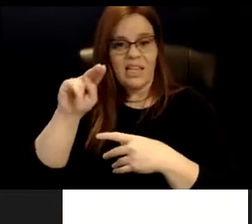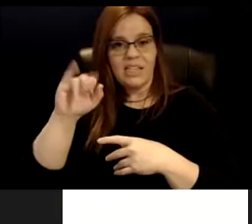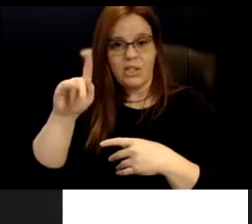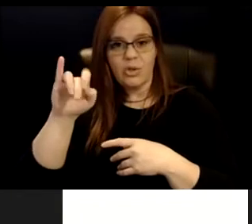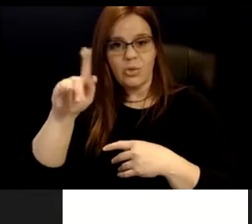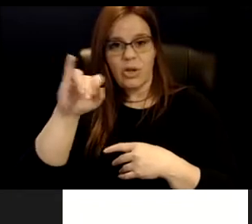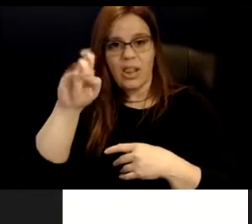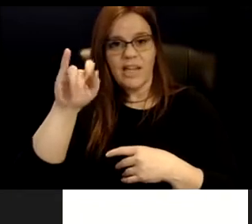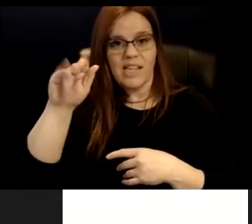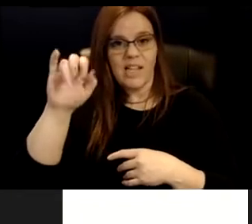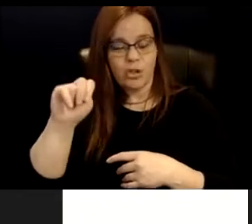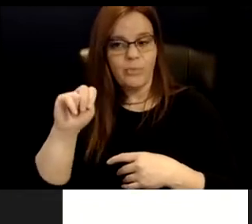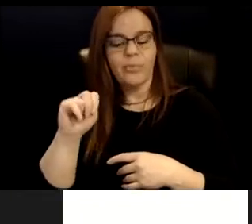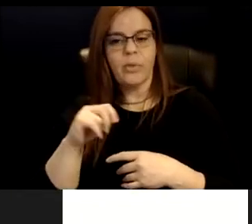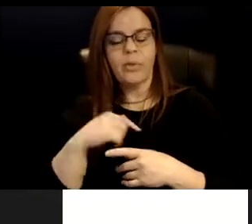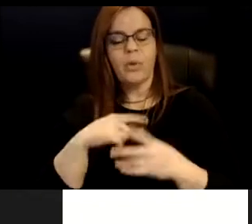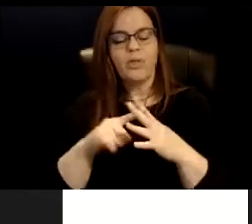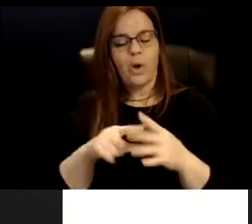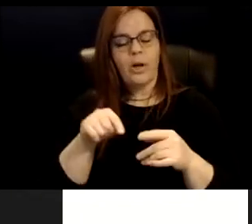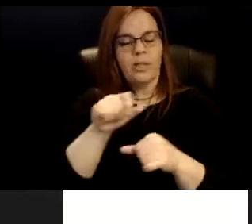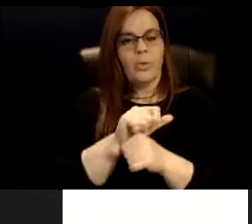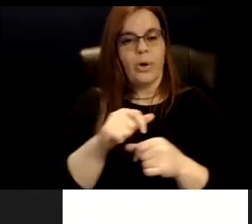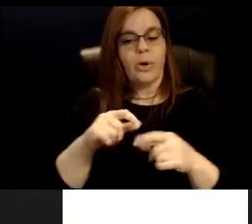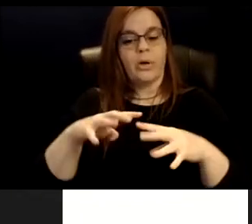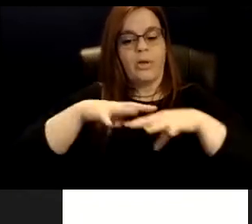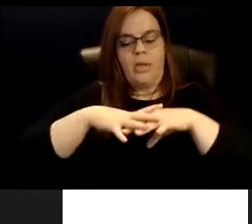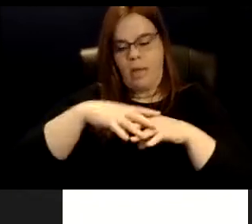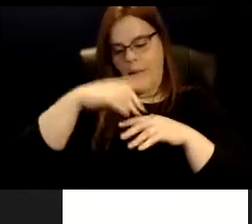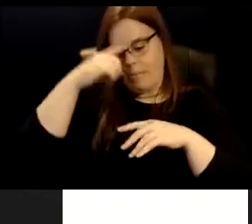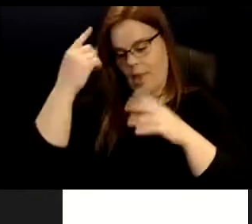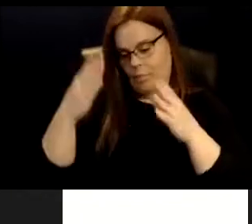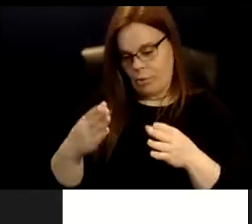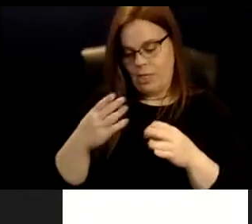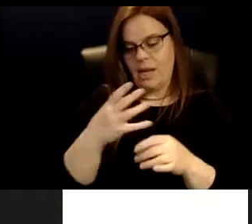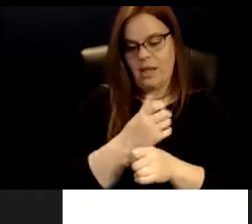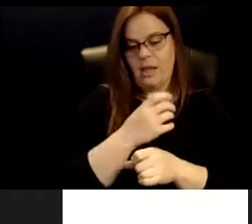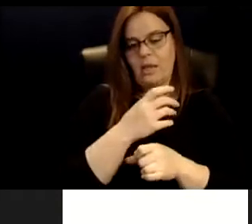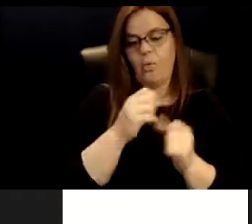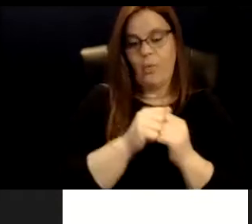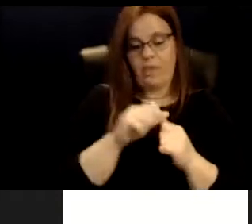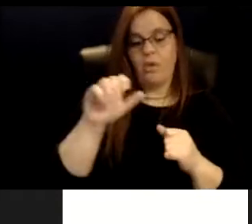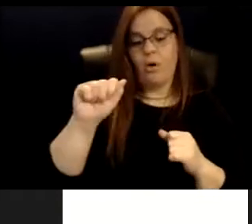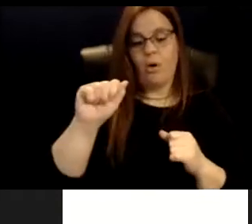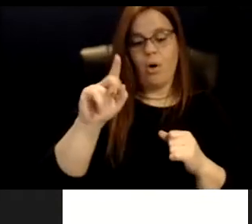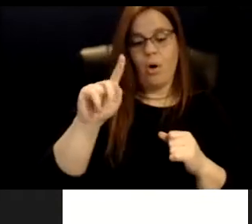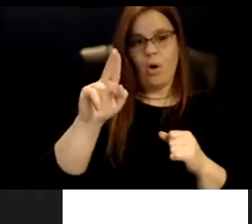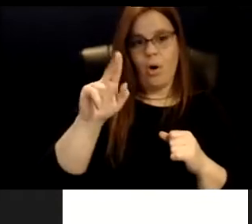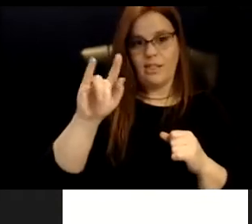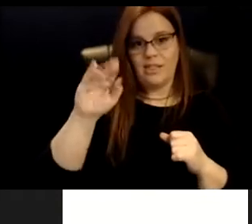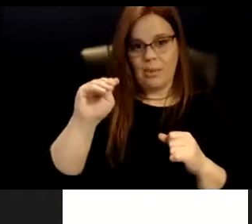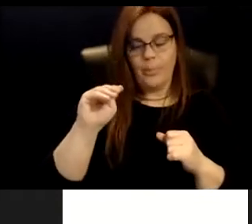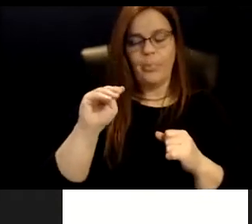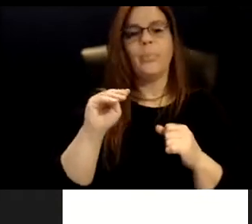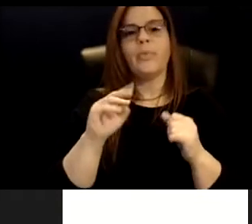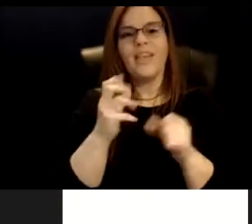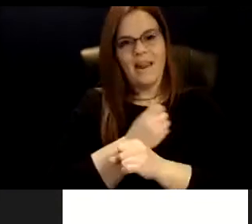as a black autistic person getting my IEP, getting my needs met in school, as well as